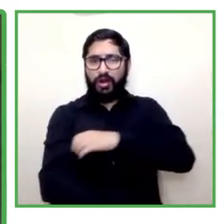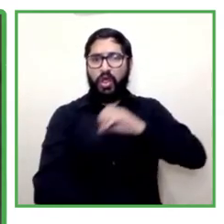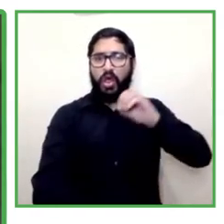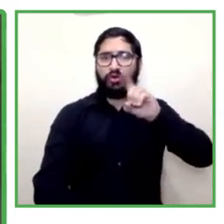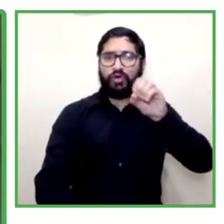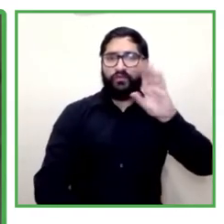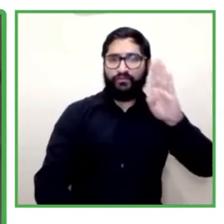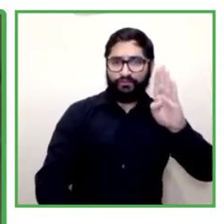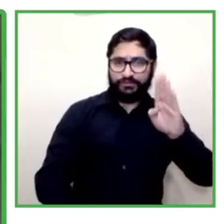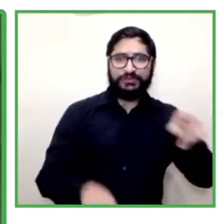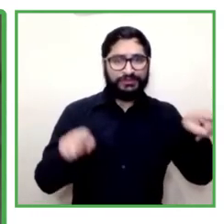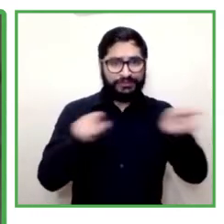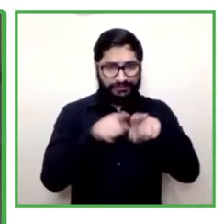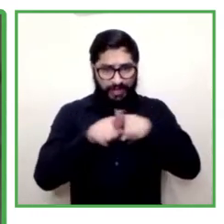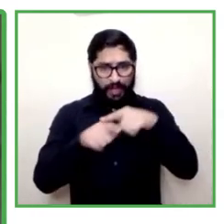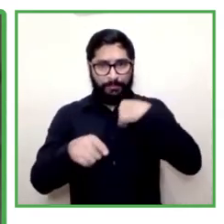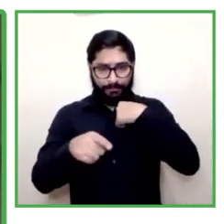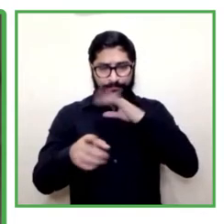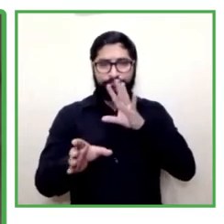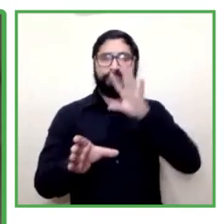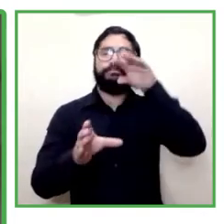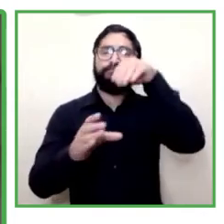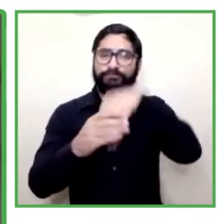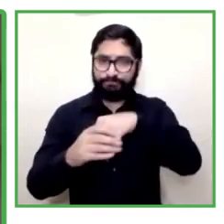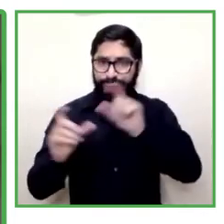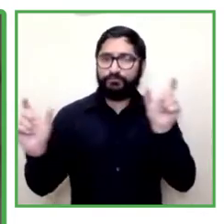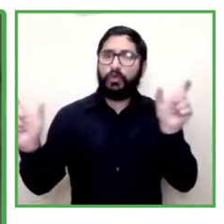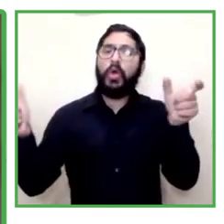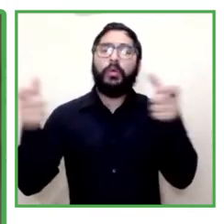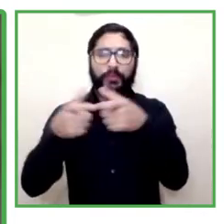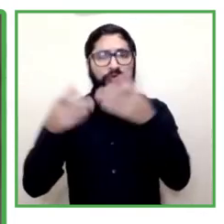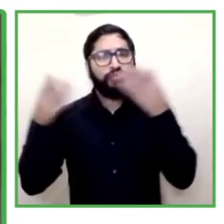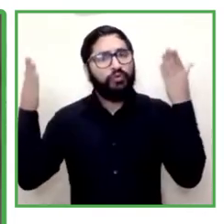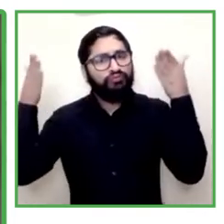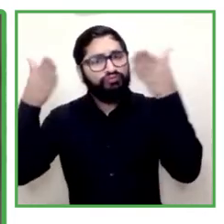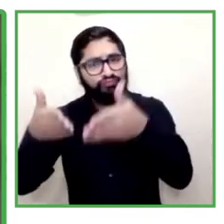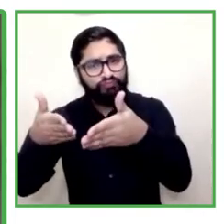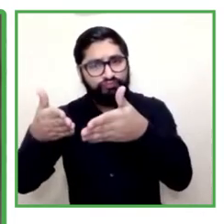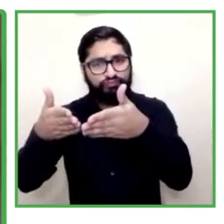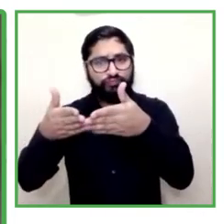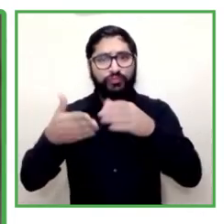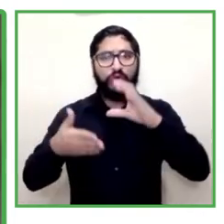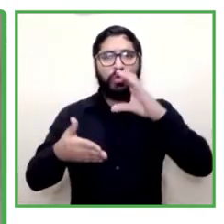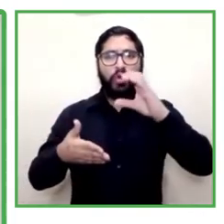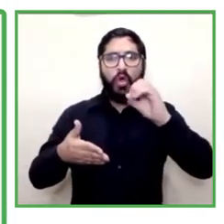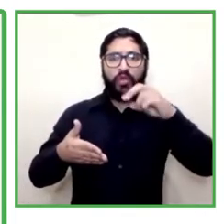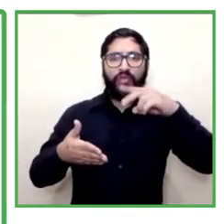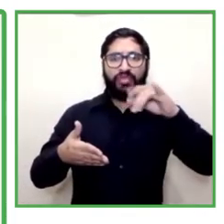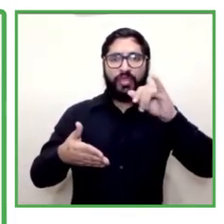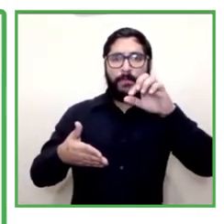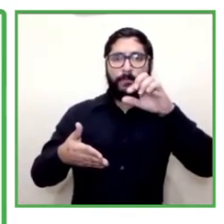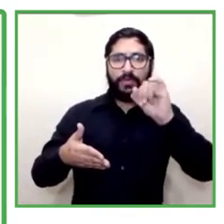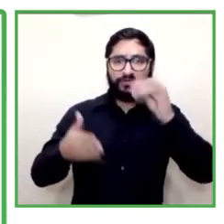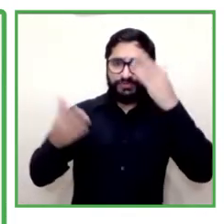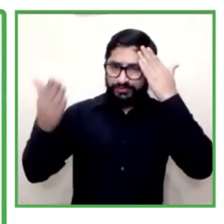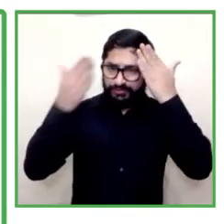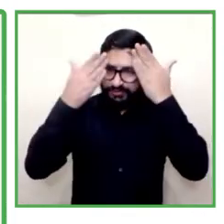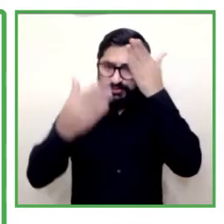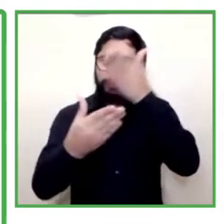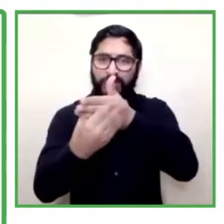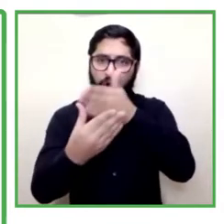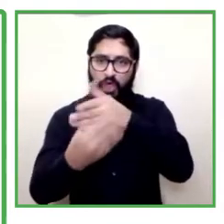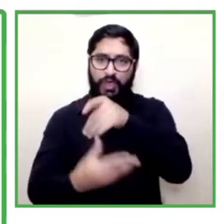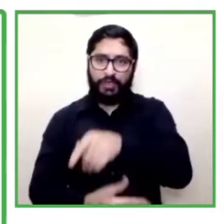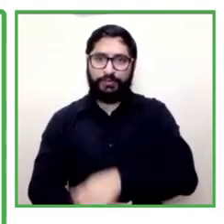also member of the council of integration for people with mental health problems